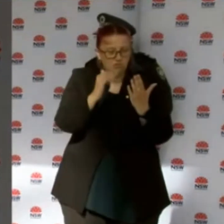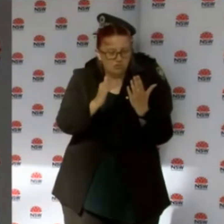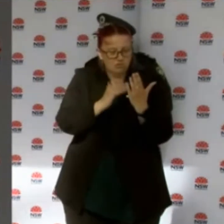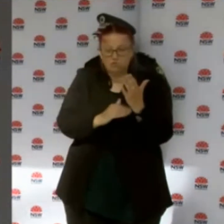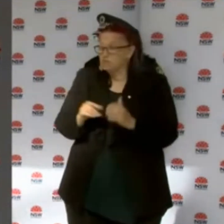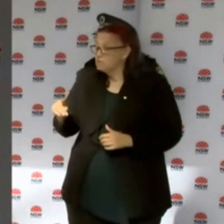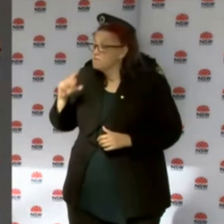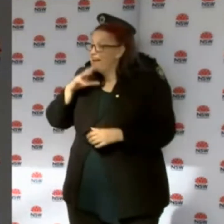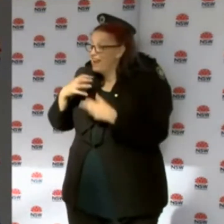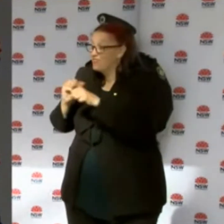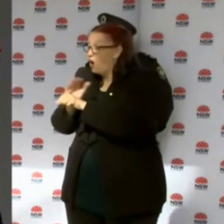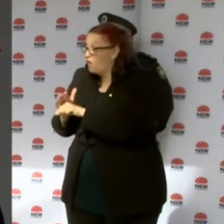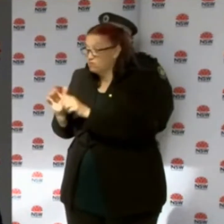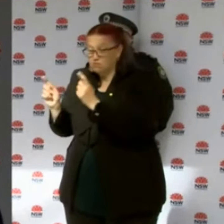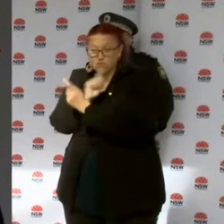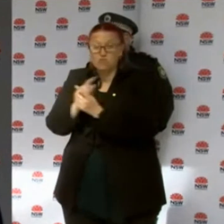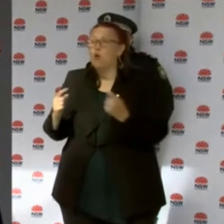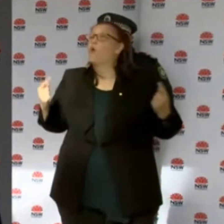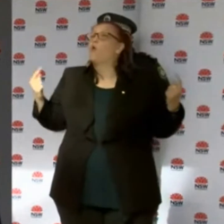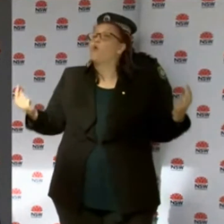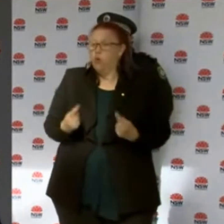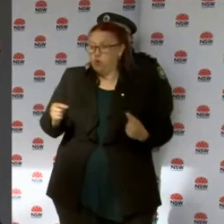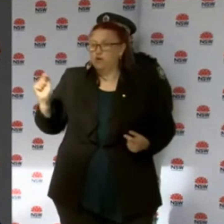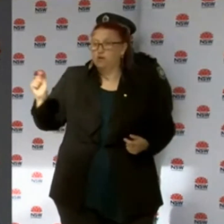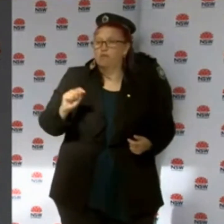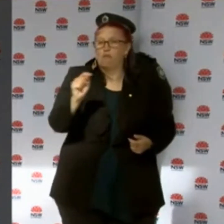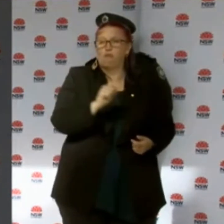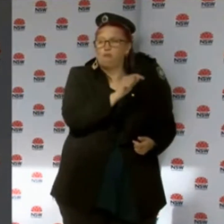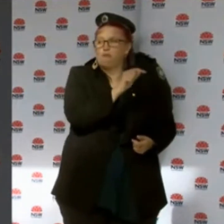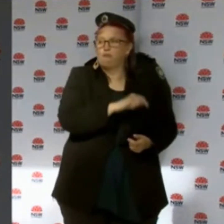gentleman came into contact with and we will progressively work that.